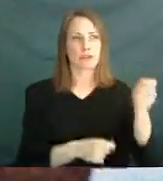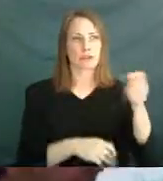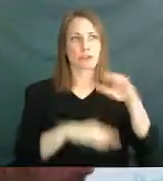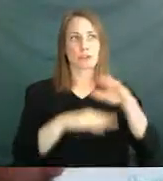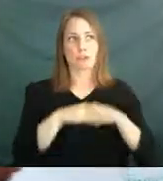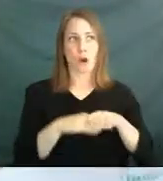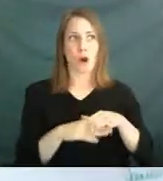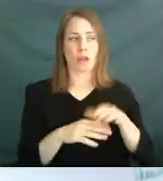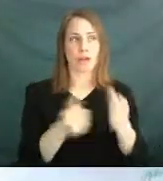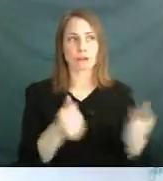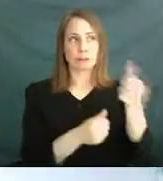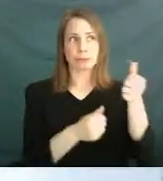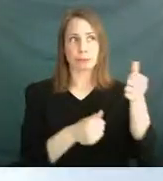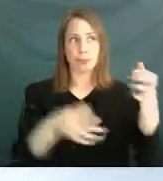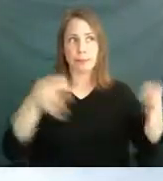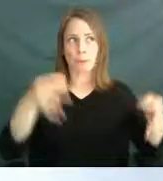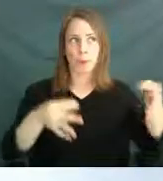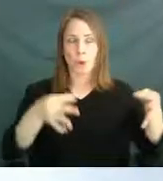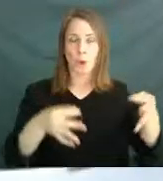Ah, that, that, that,